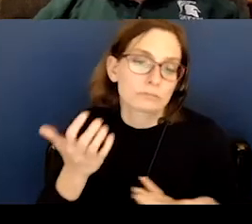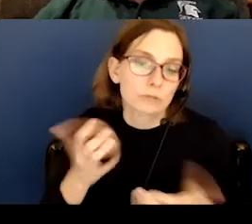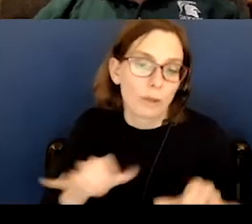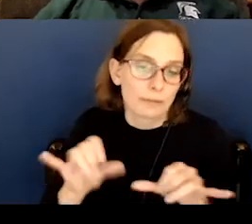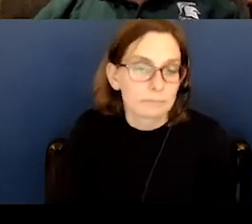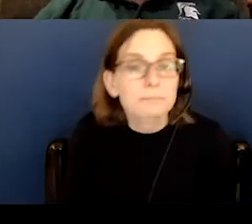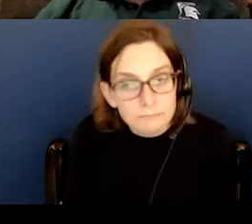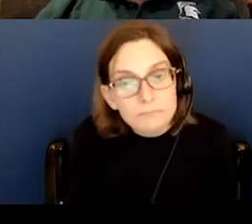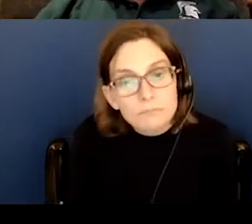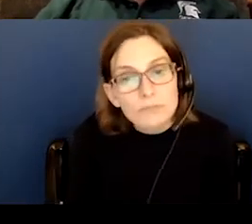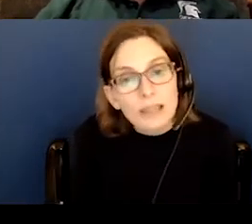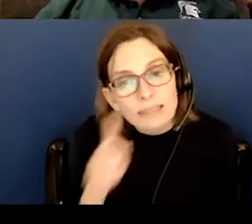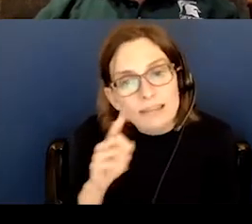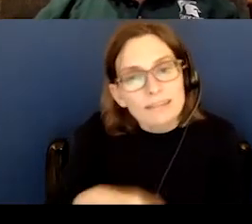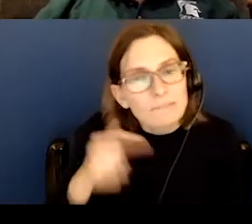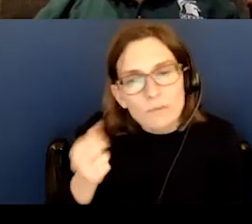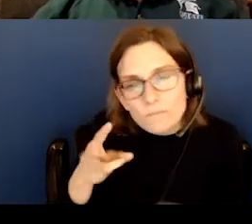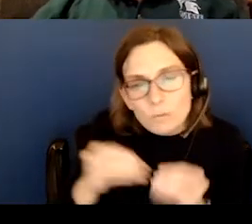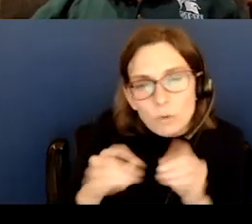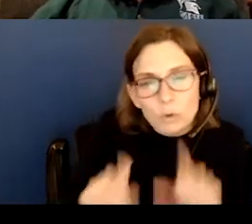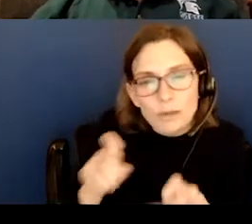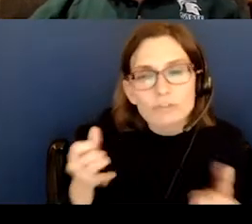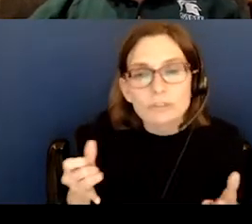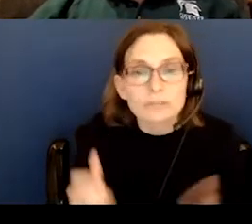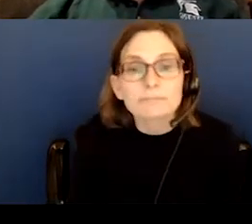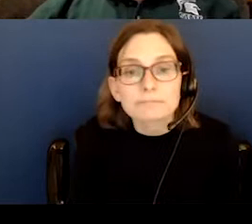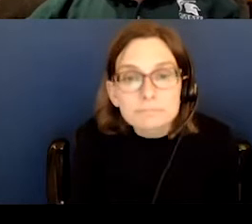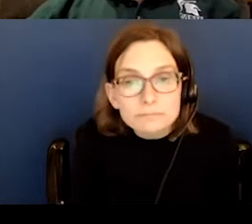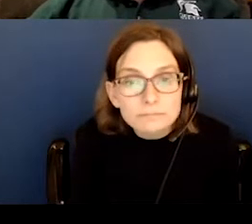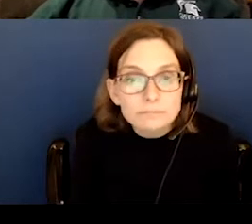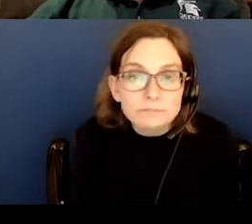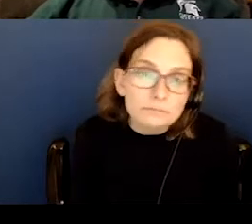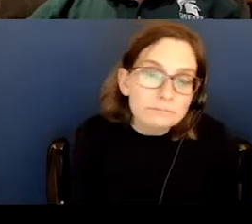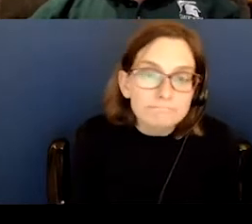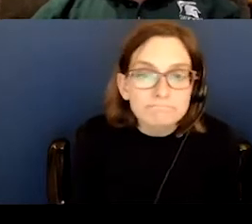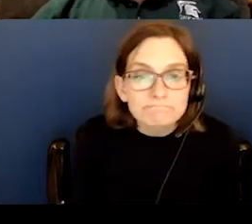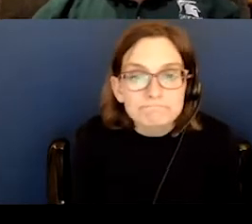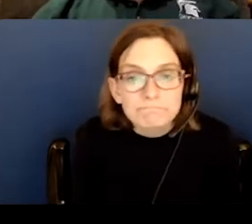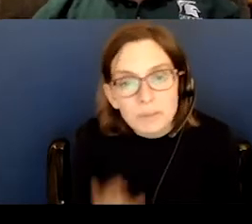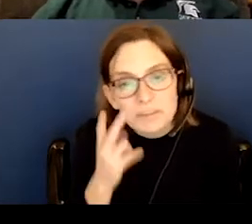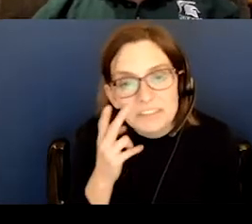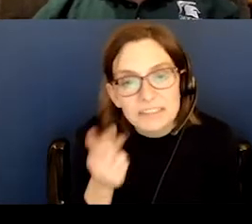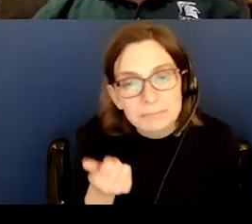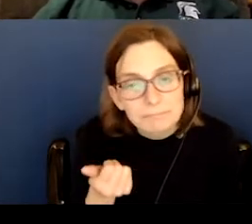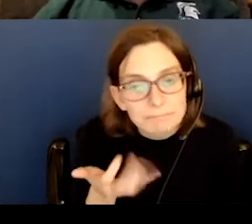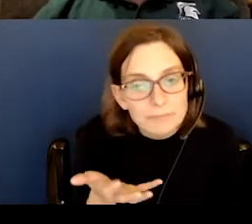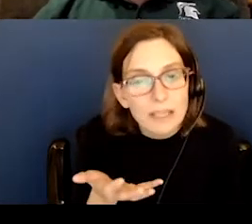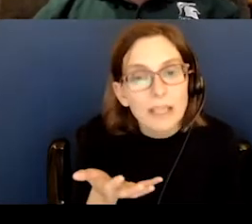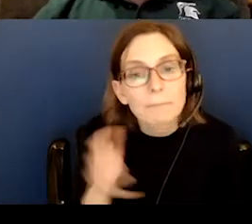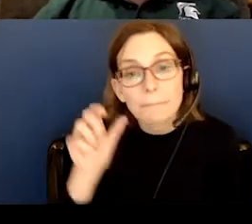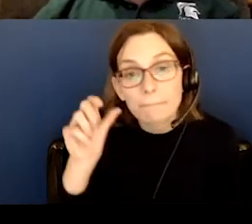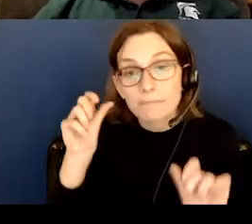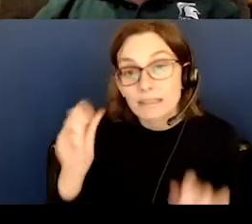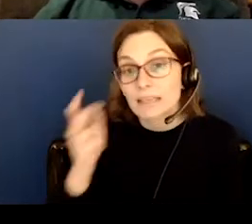Okay. I think we have time for a couple more questions. Uh, let's see. Uh, can you see a